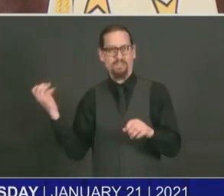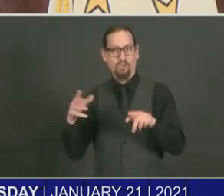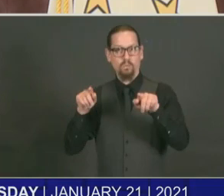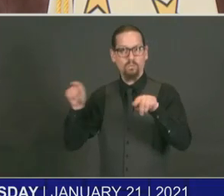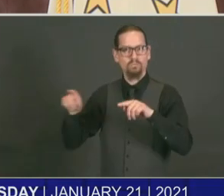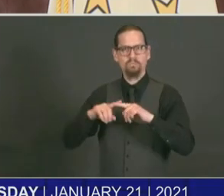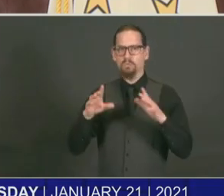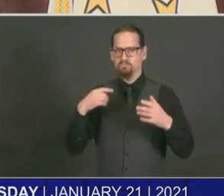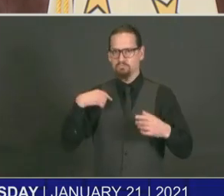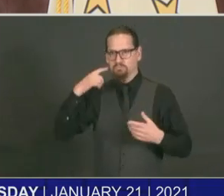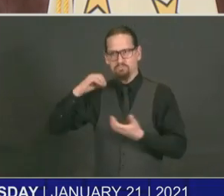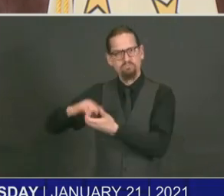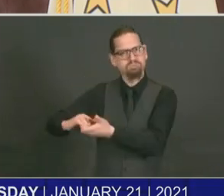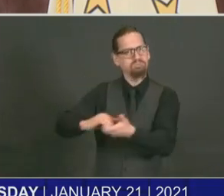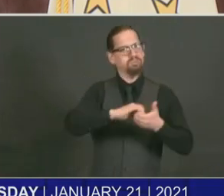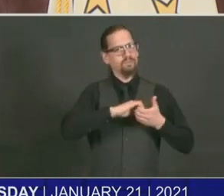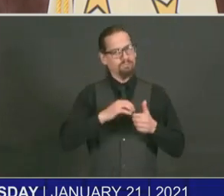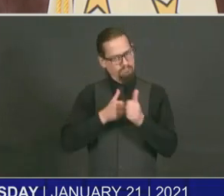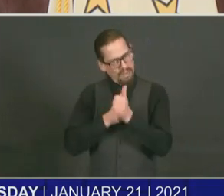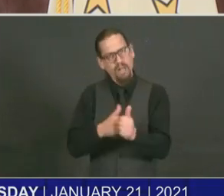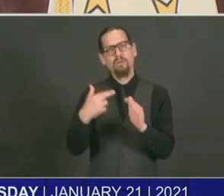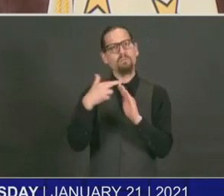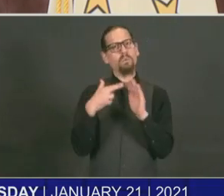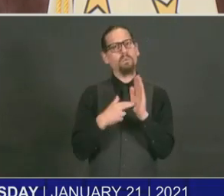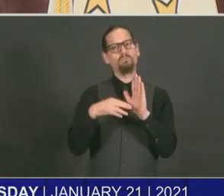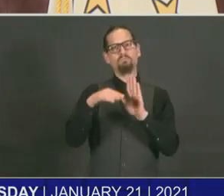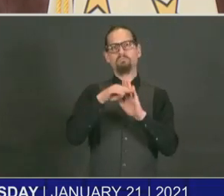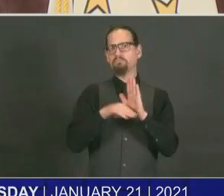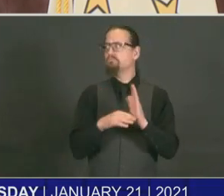continue to provide employment opportunities for quite a few Rhode Islanders.